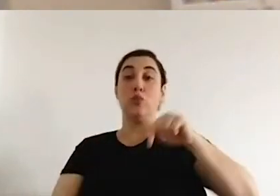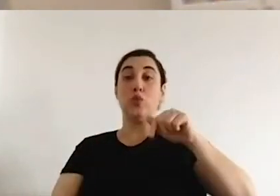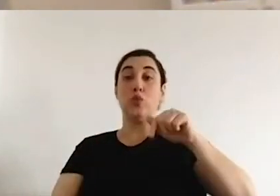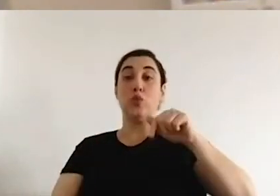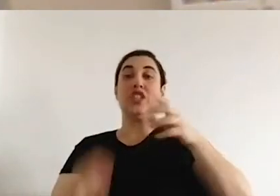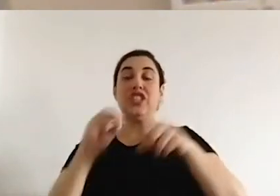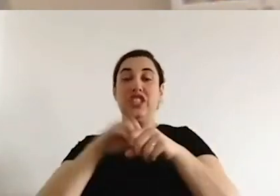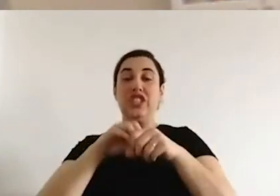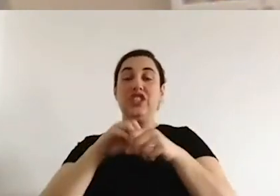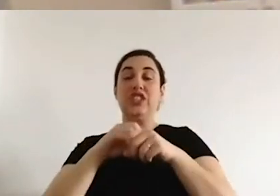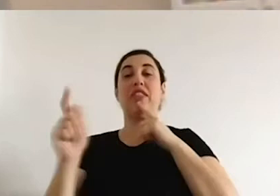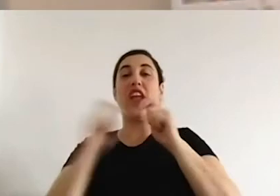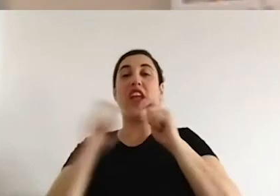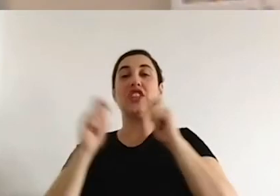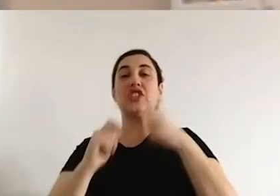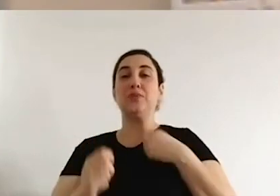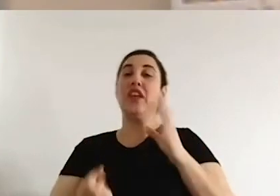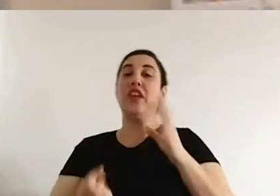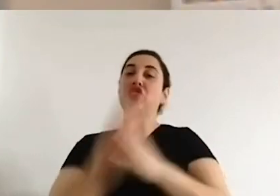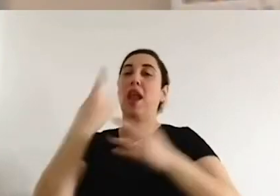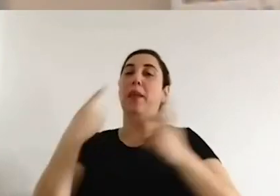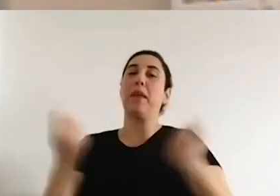in this area.